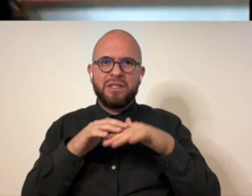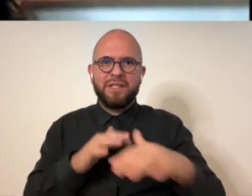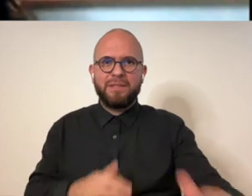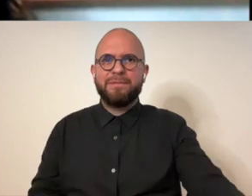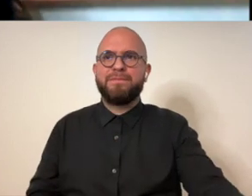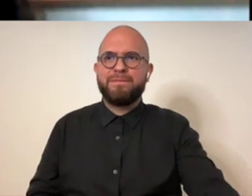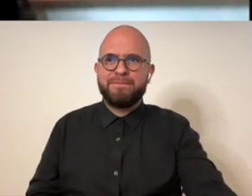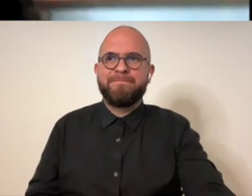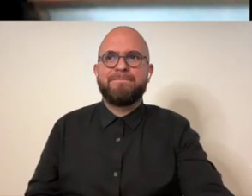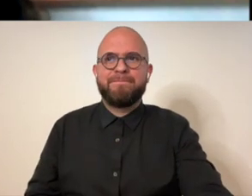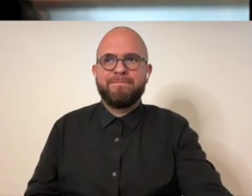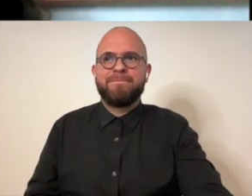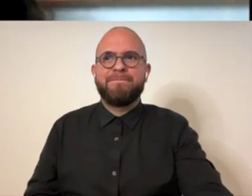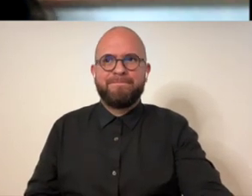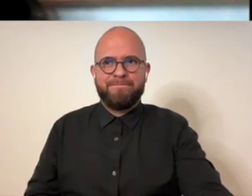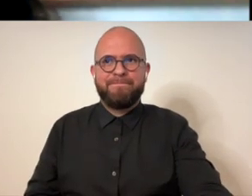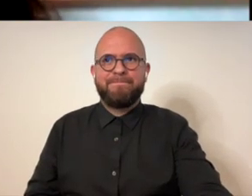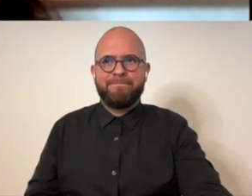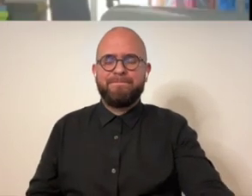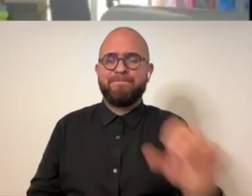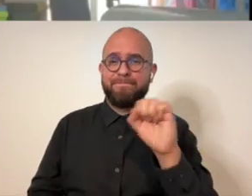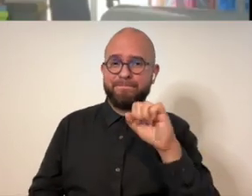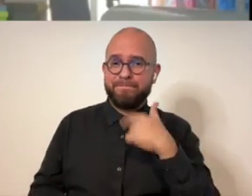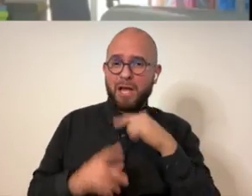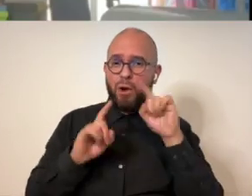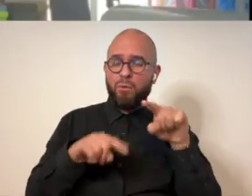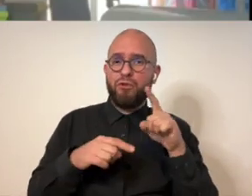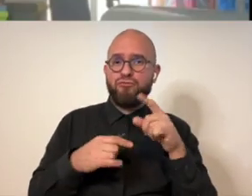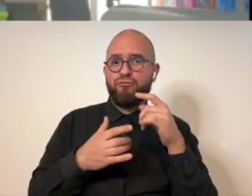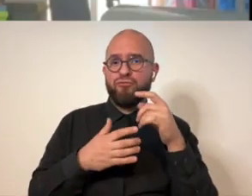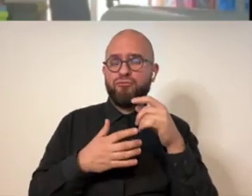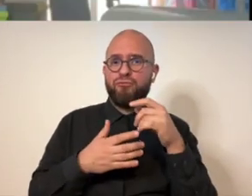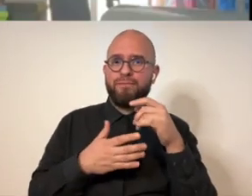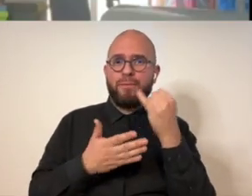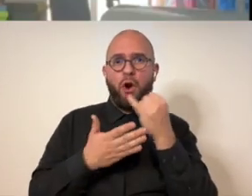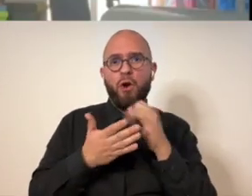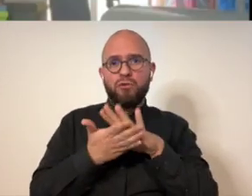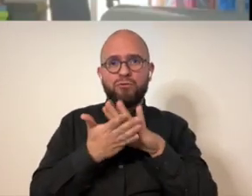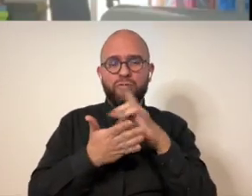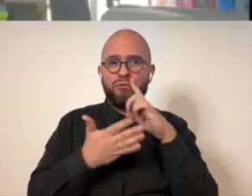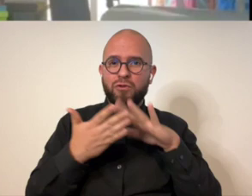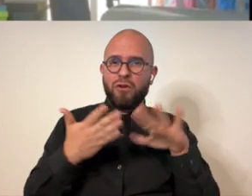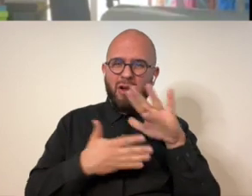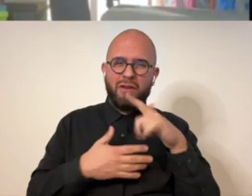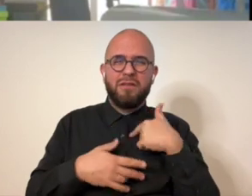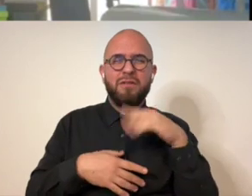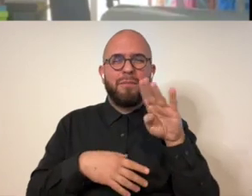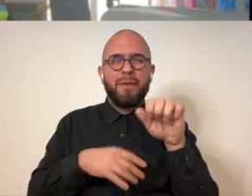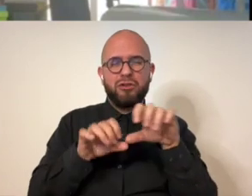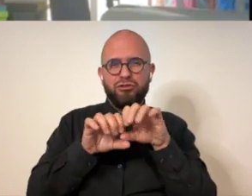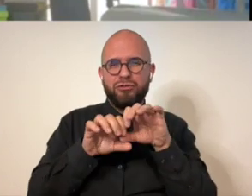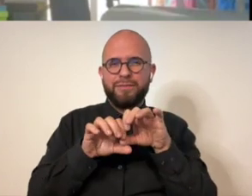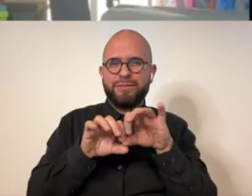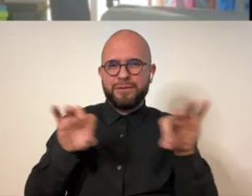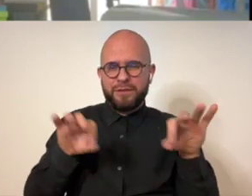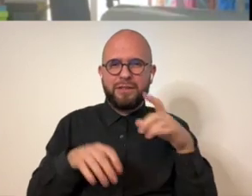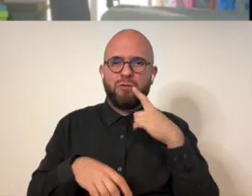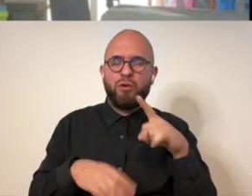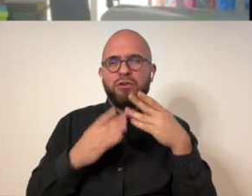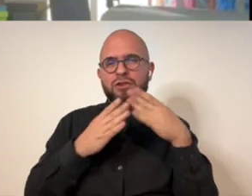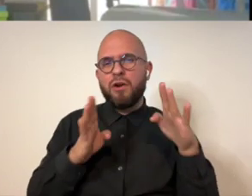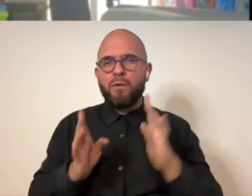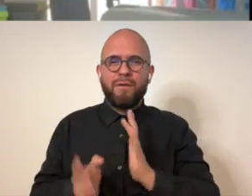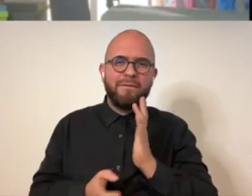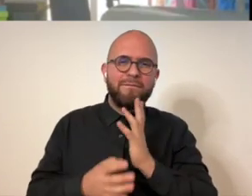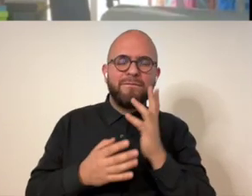you want to talk about what got you into that yeah i went to art school for college i did a bachelor's degree